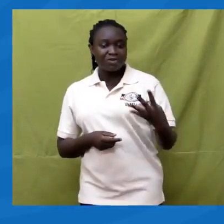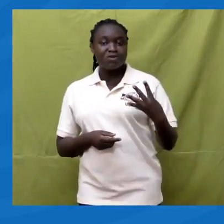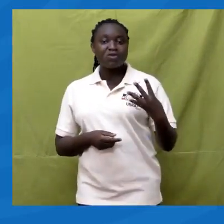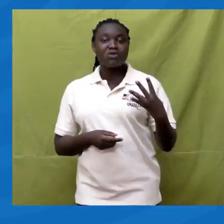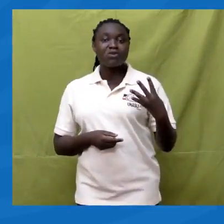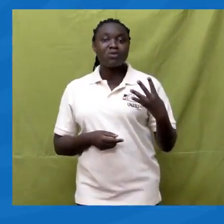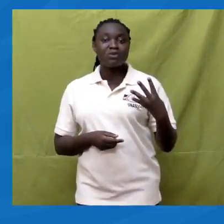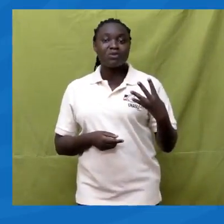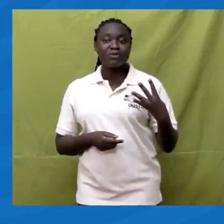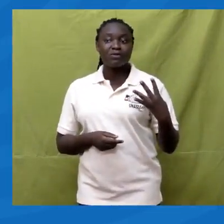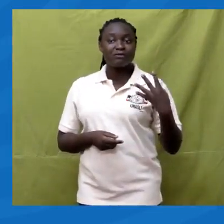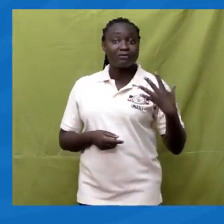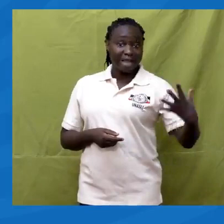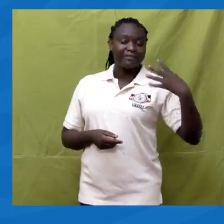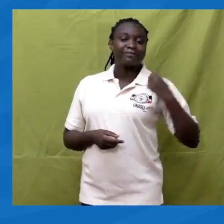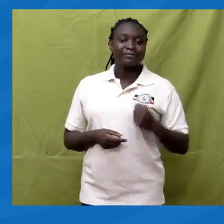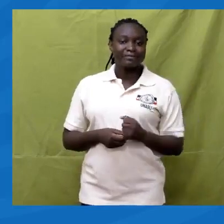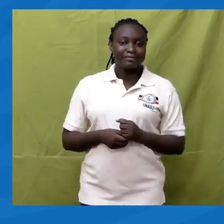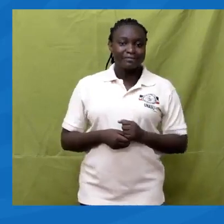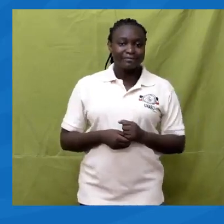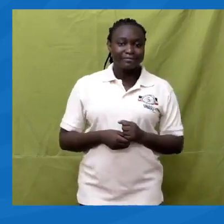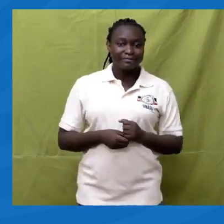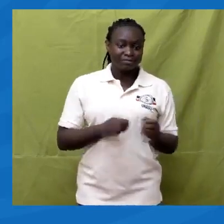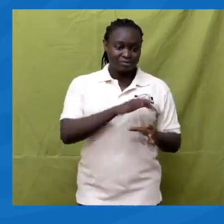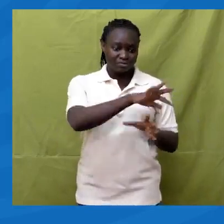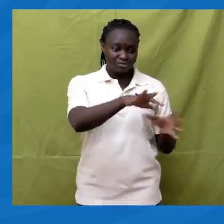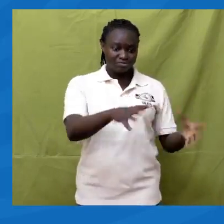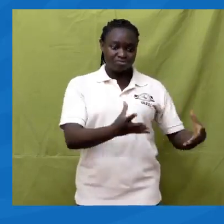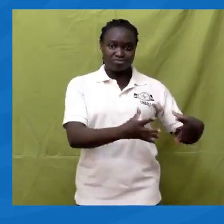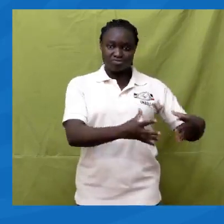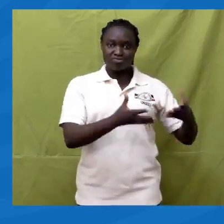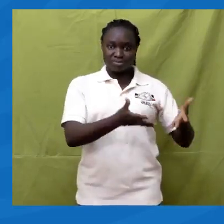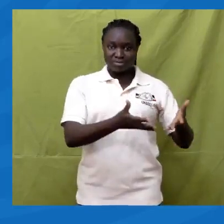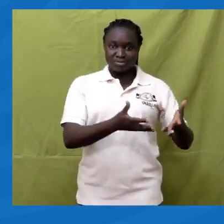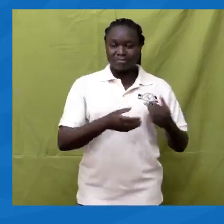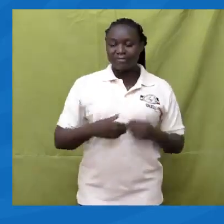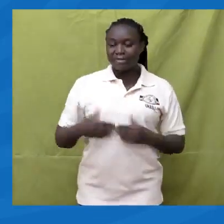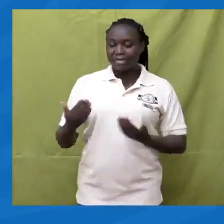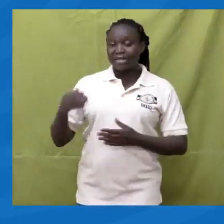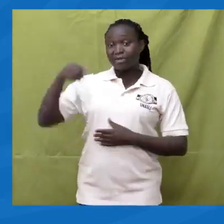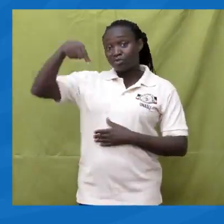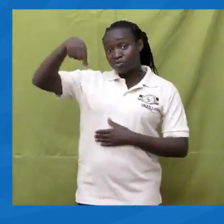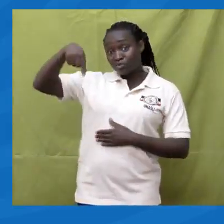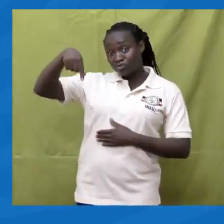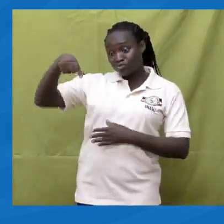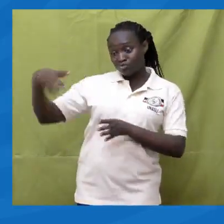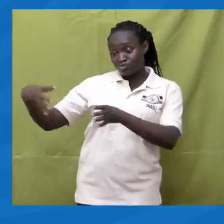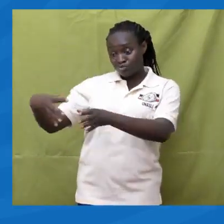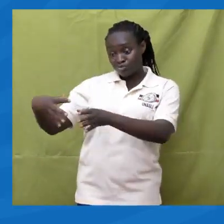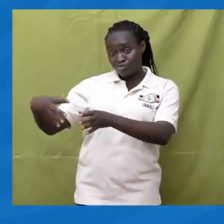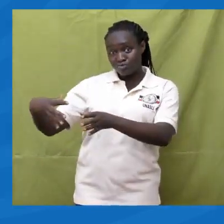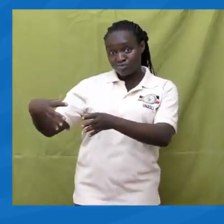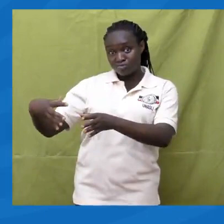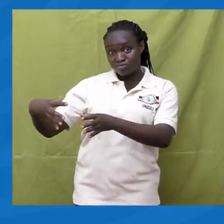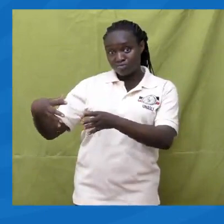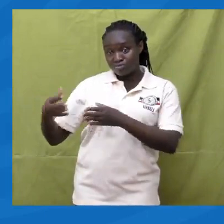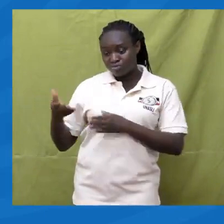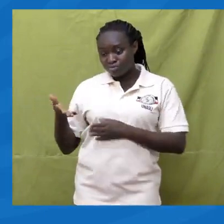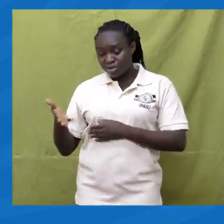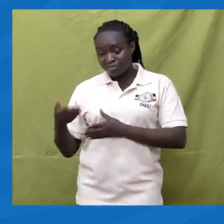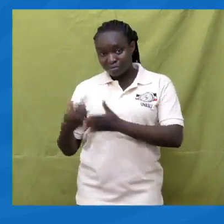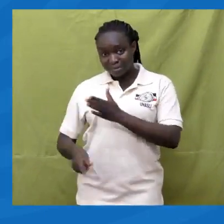5 And set Q is equal to